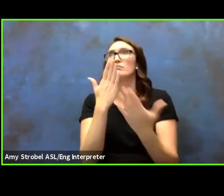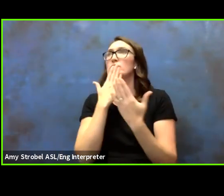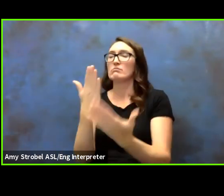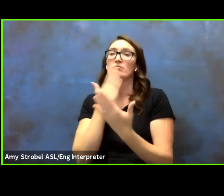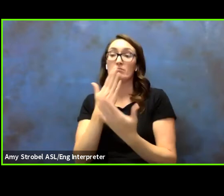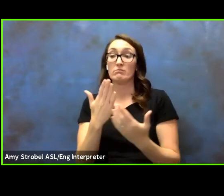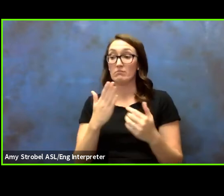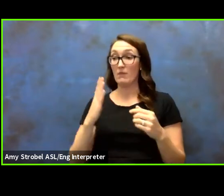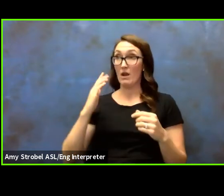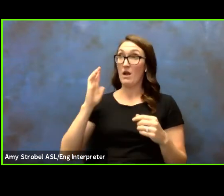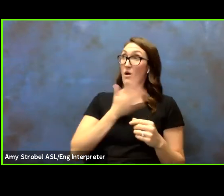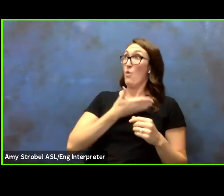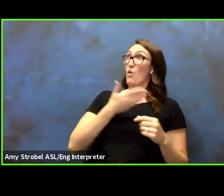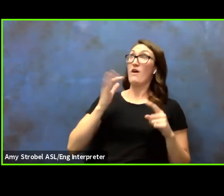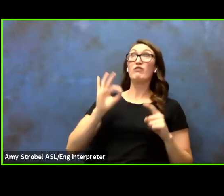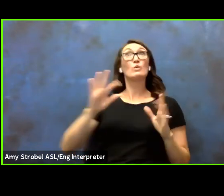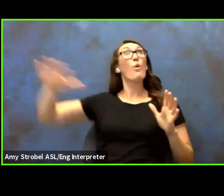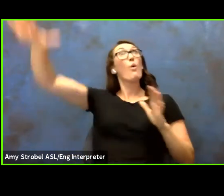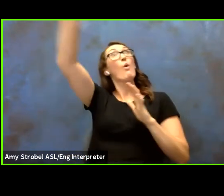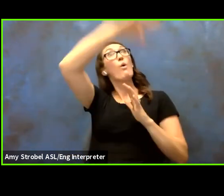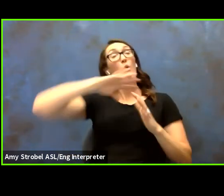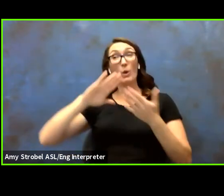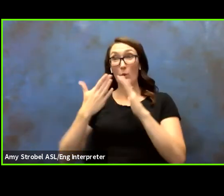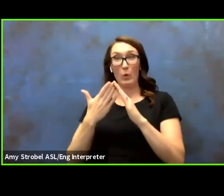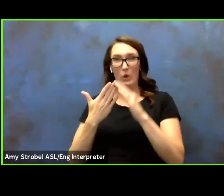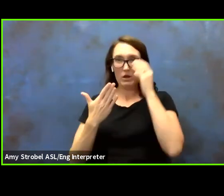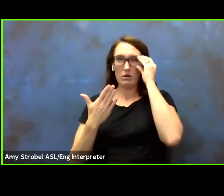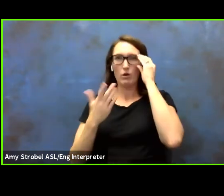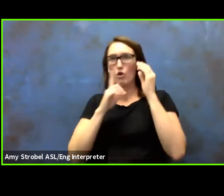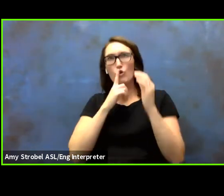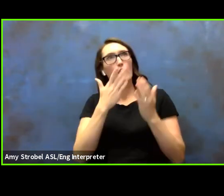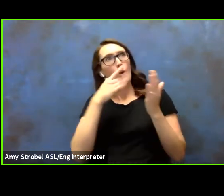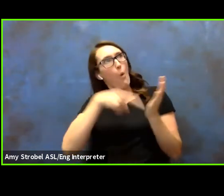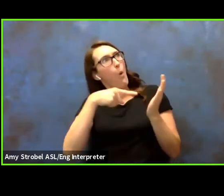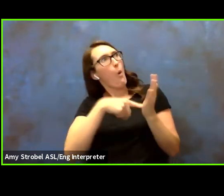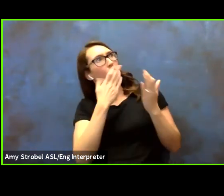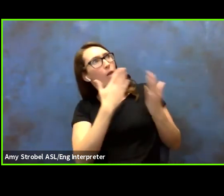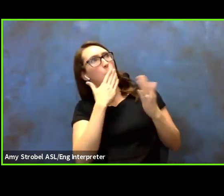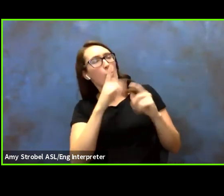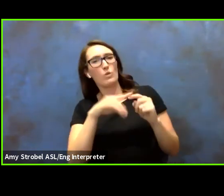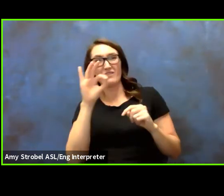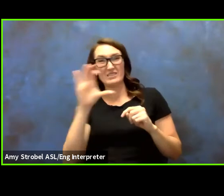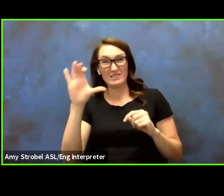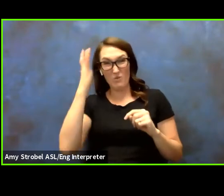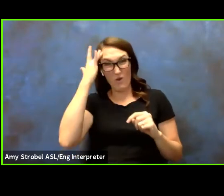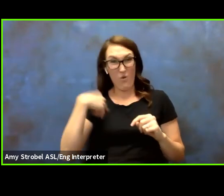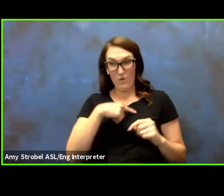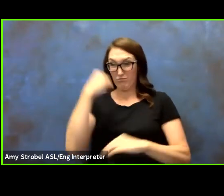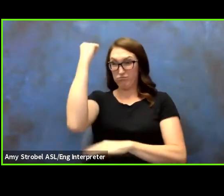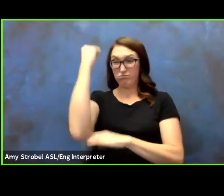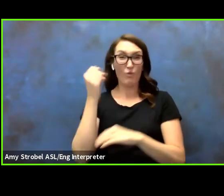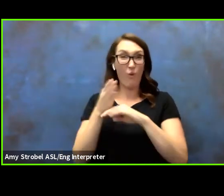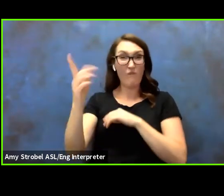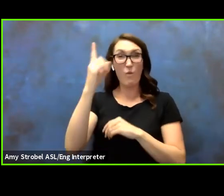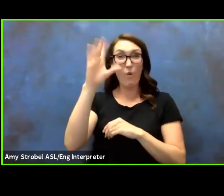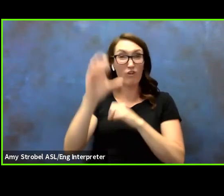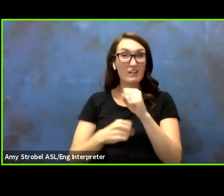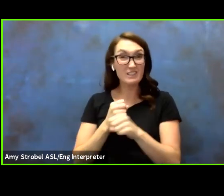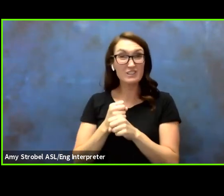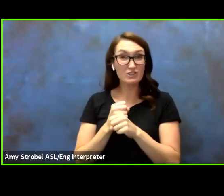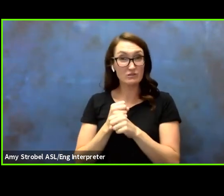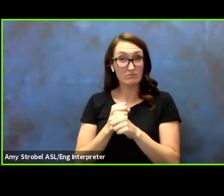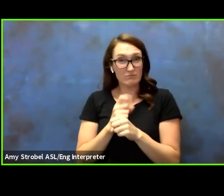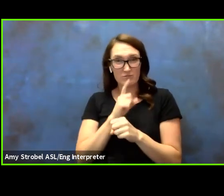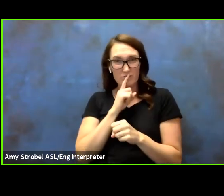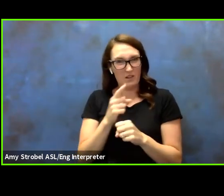This whole community does because Fresno City College has been serving this community for over 100 years. We are all part of that legacy of service